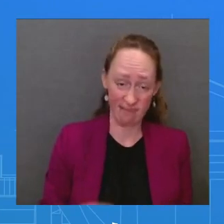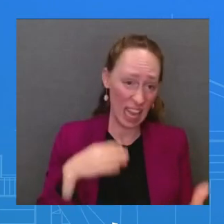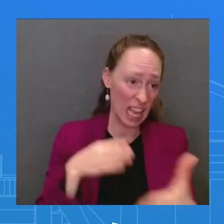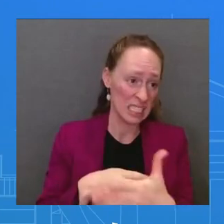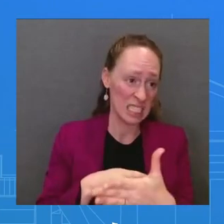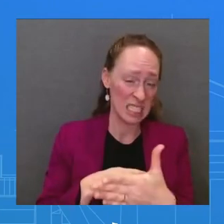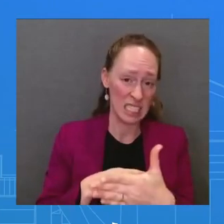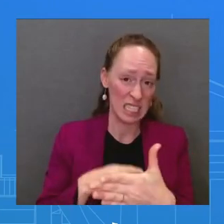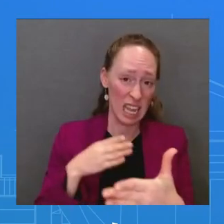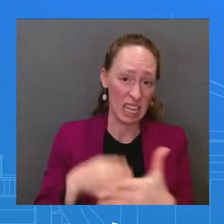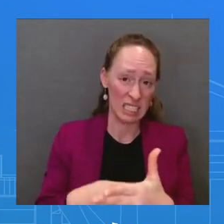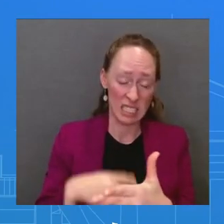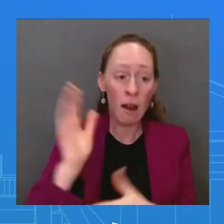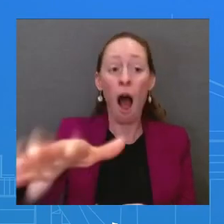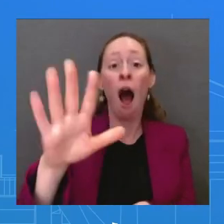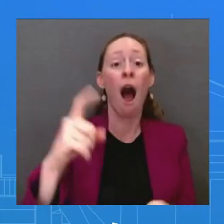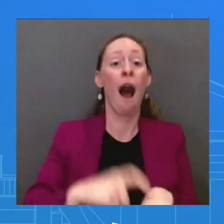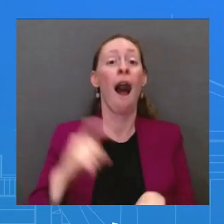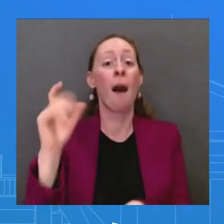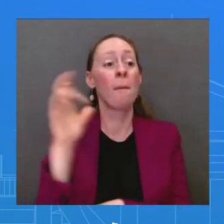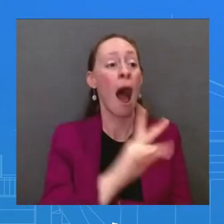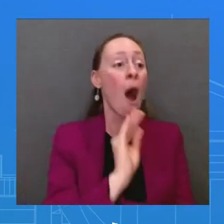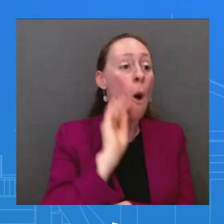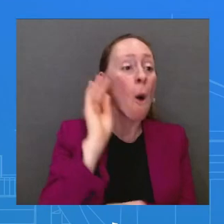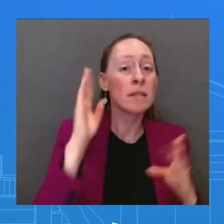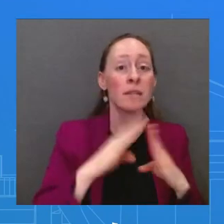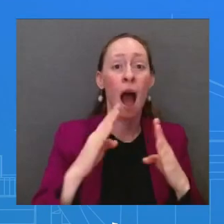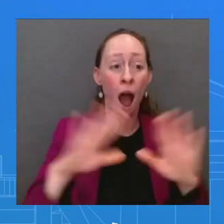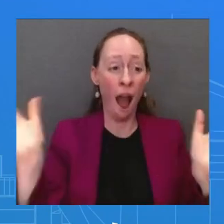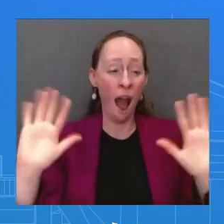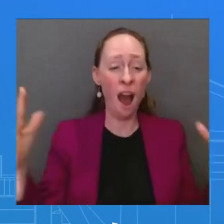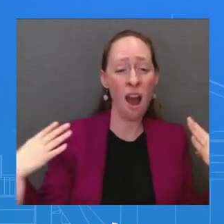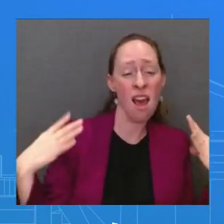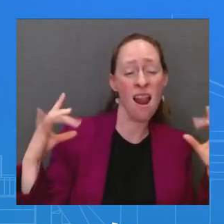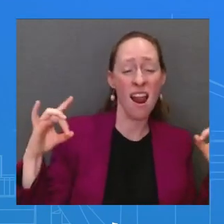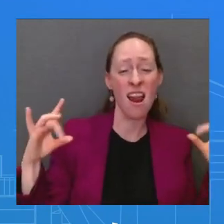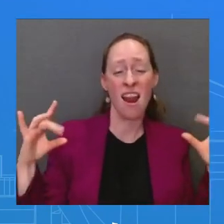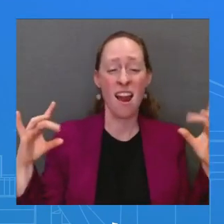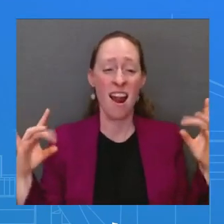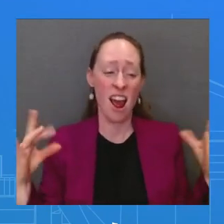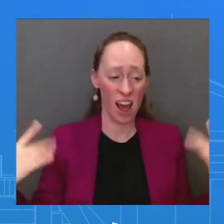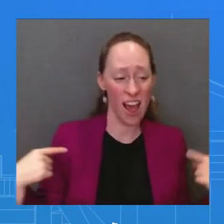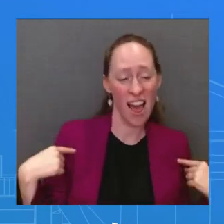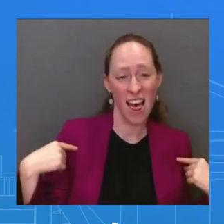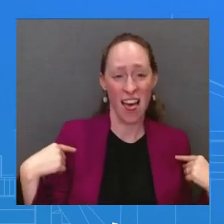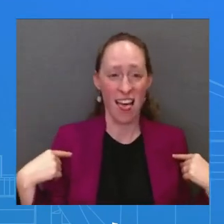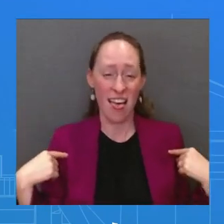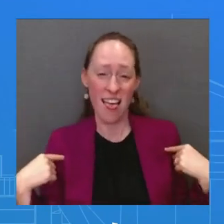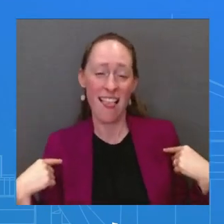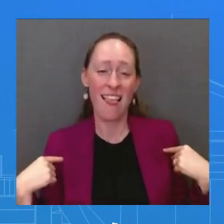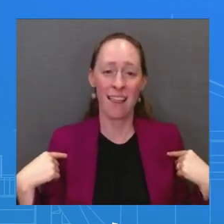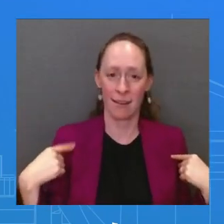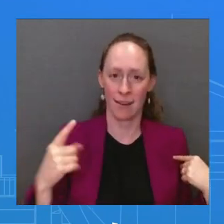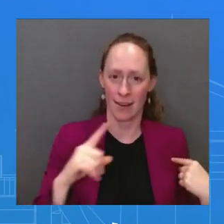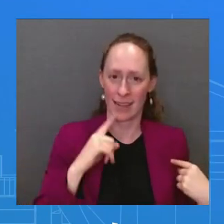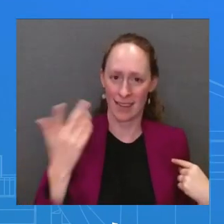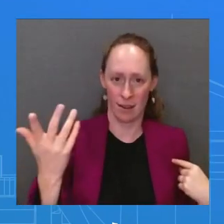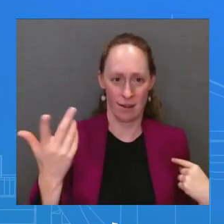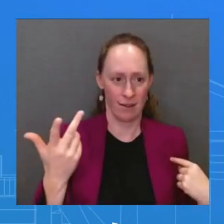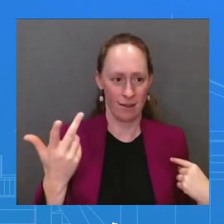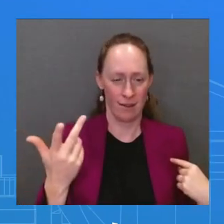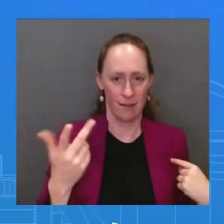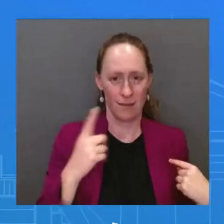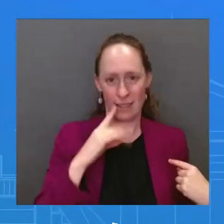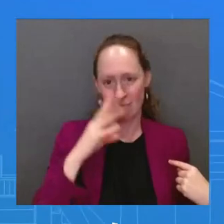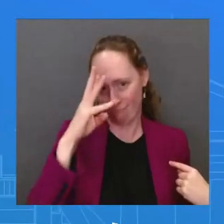unusual. They did this in 2019, they did this in 2020, and the – they did this in 2022, and the president continues to prevail. Okay,